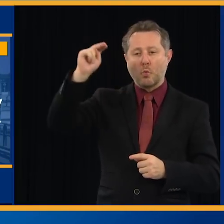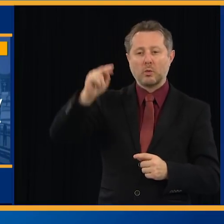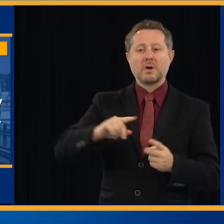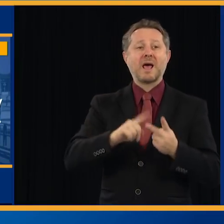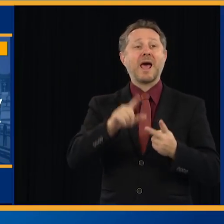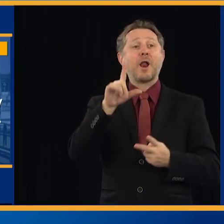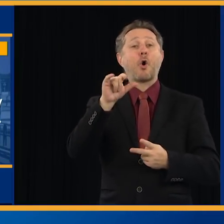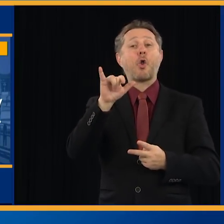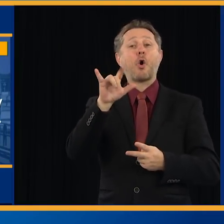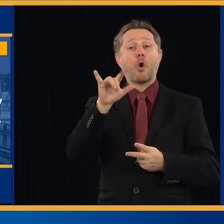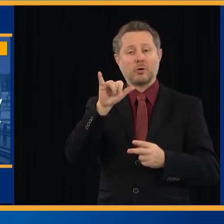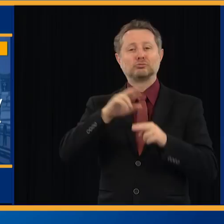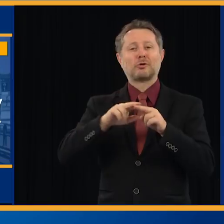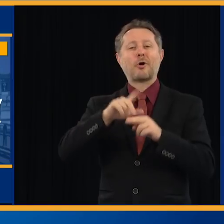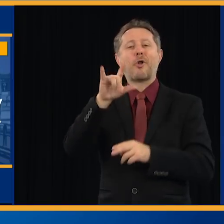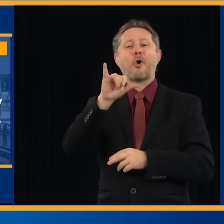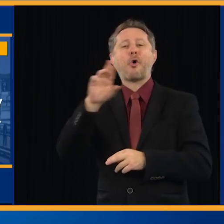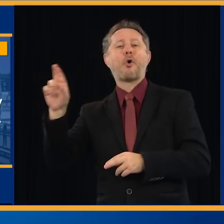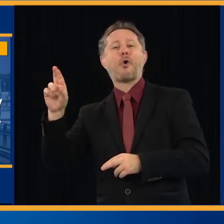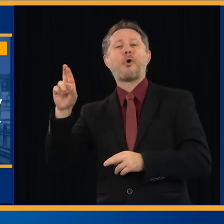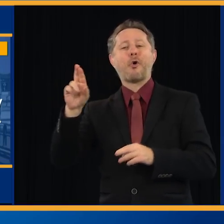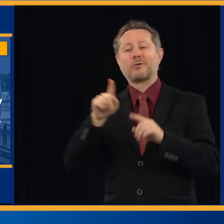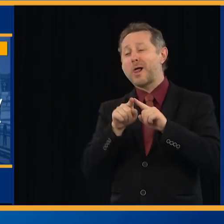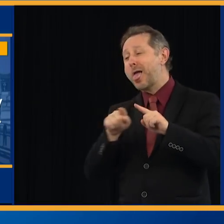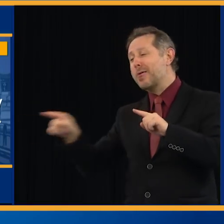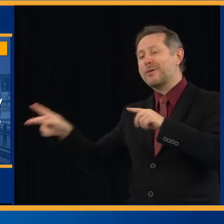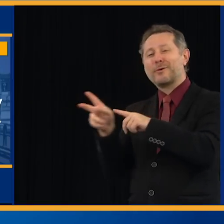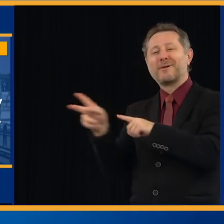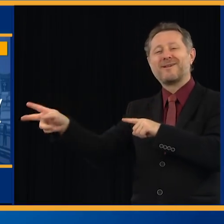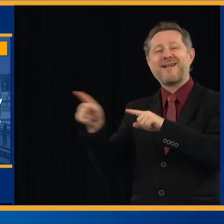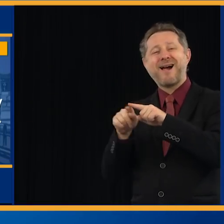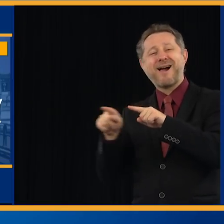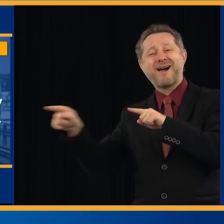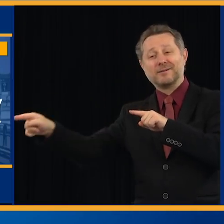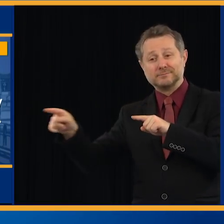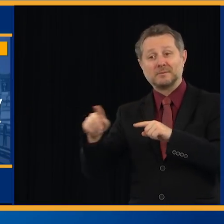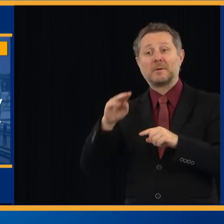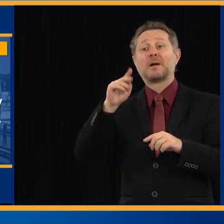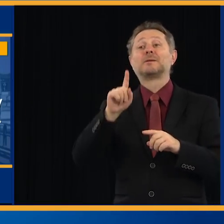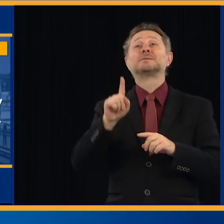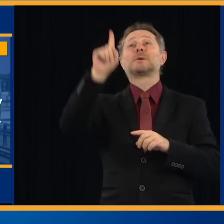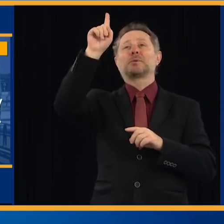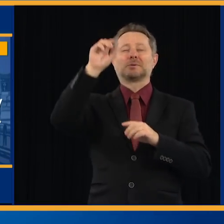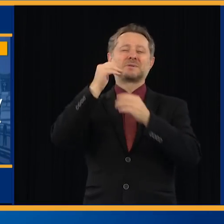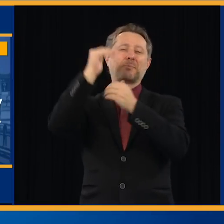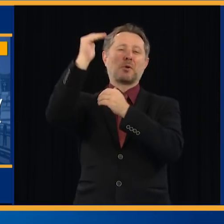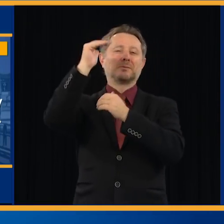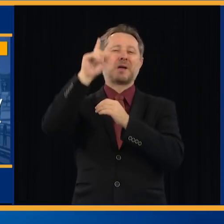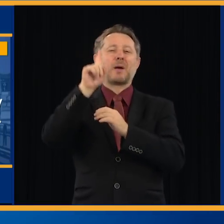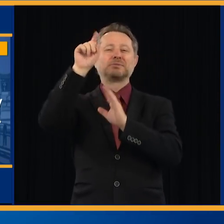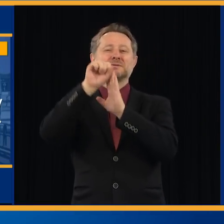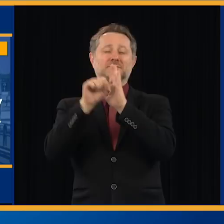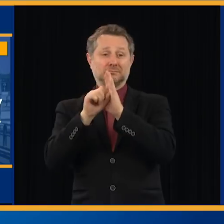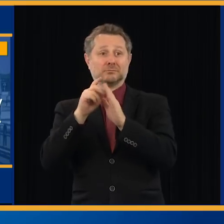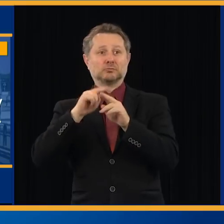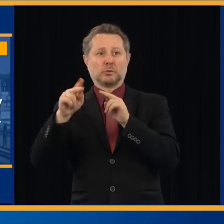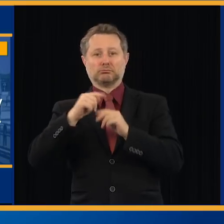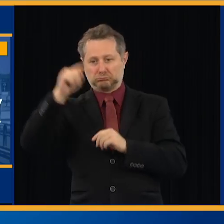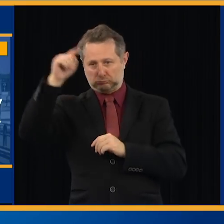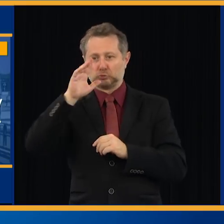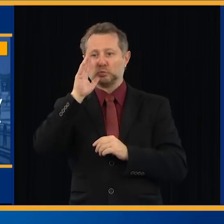which is what goes out to Long Island and goes to the northern suburbs. They can do that without